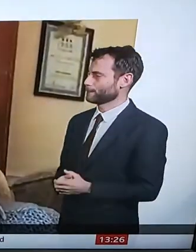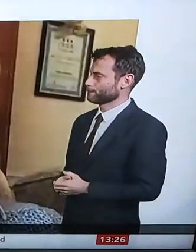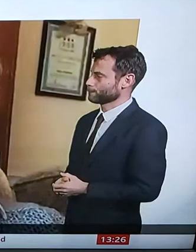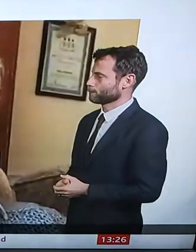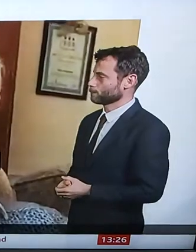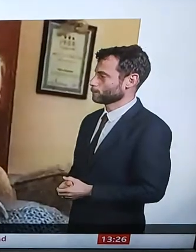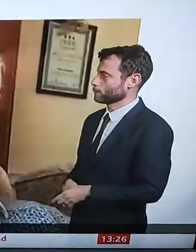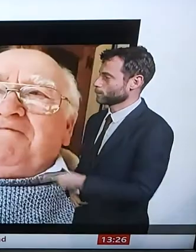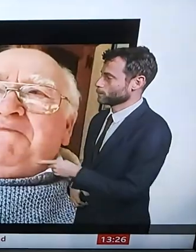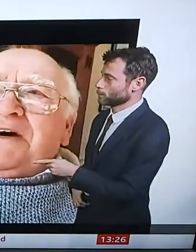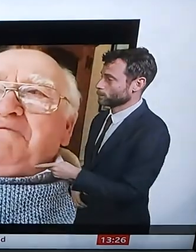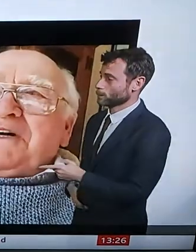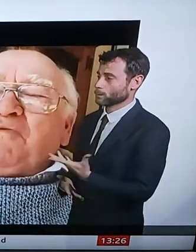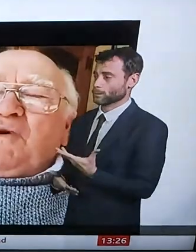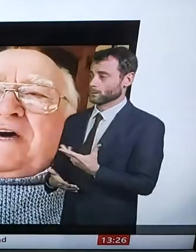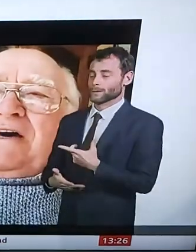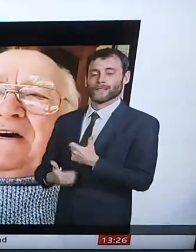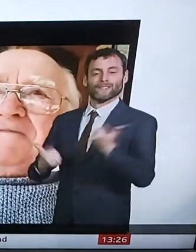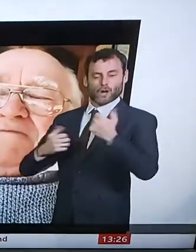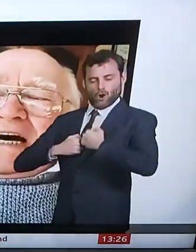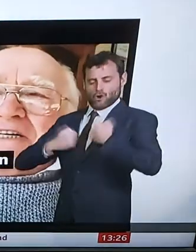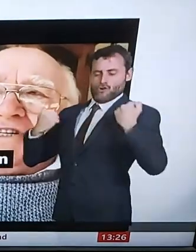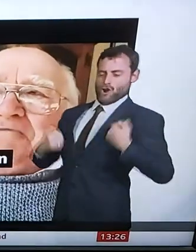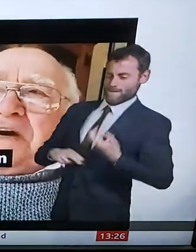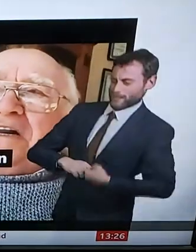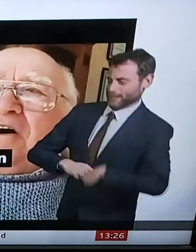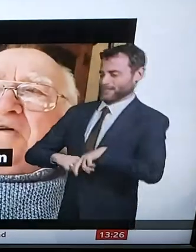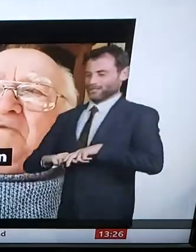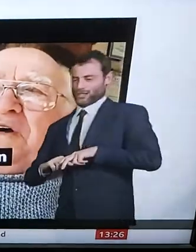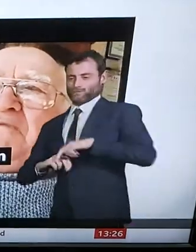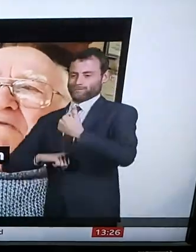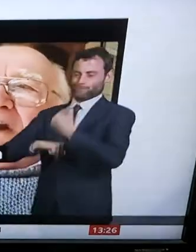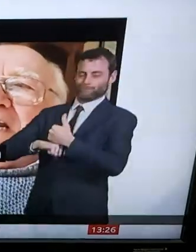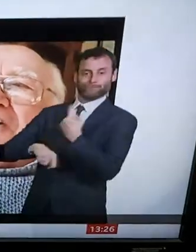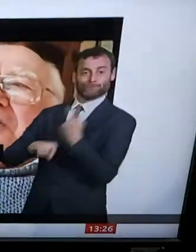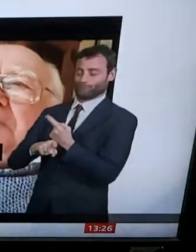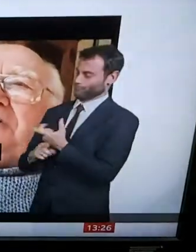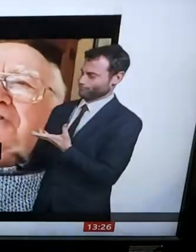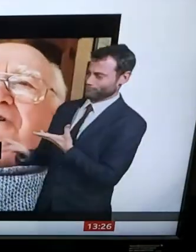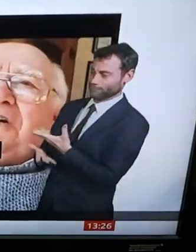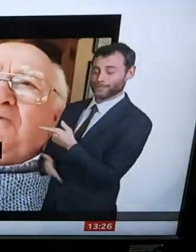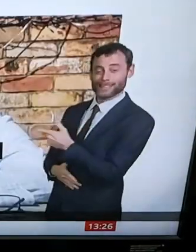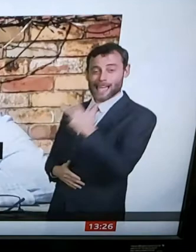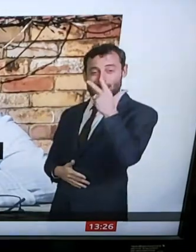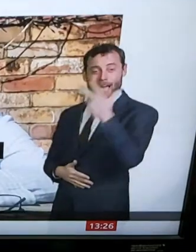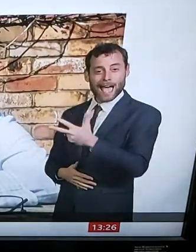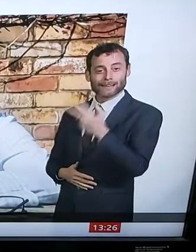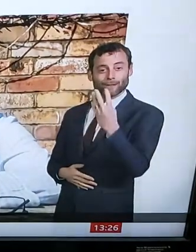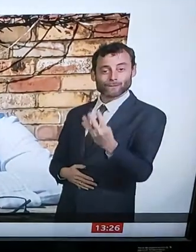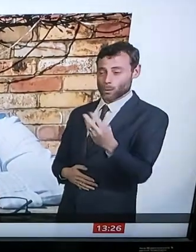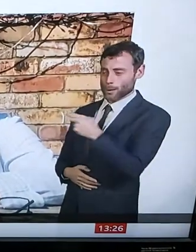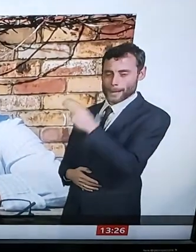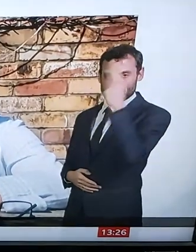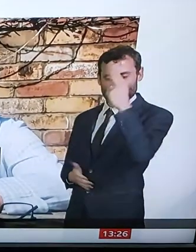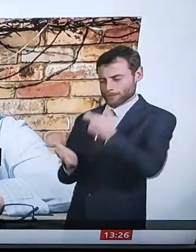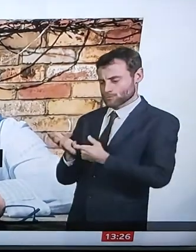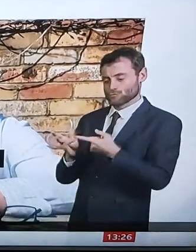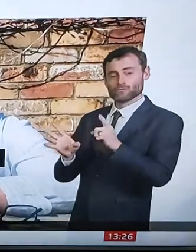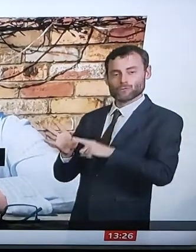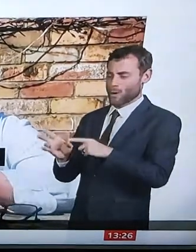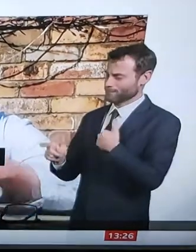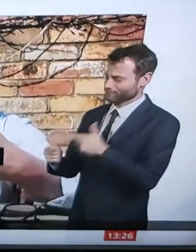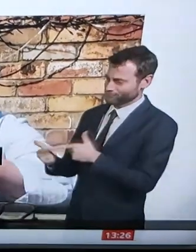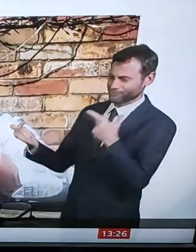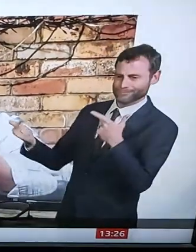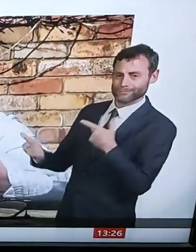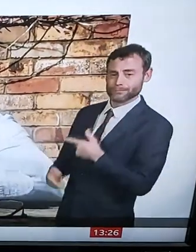certainly different. Out of his robes and tricorn hat, 84-year-old Roy joined me for a video call. It sounds like